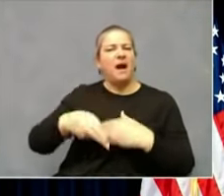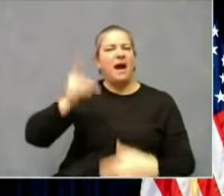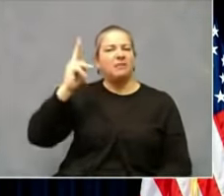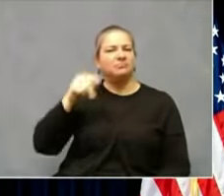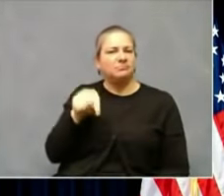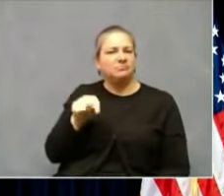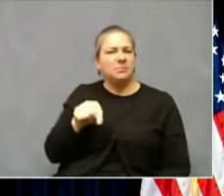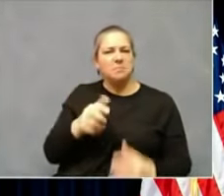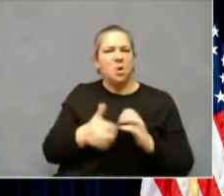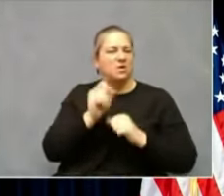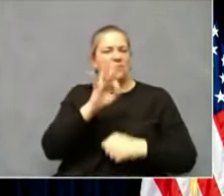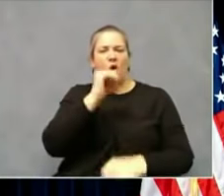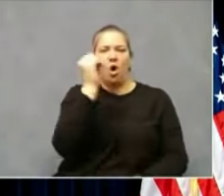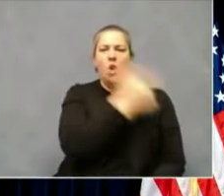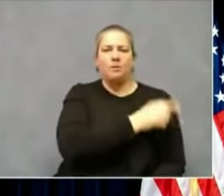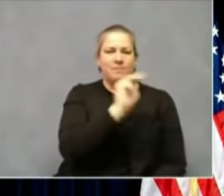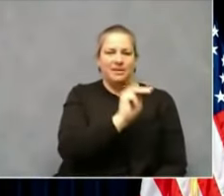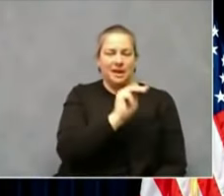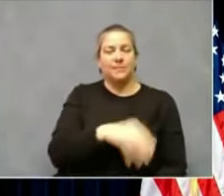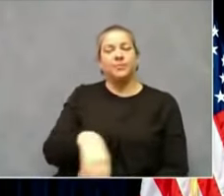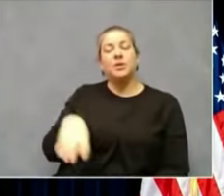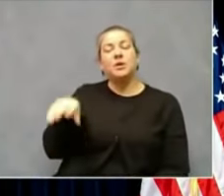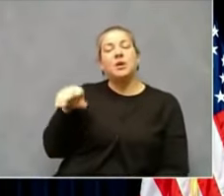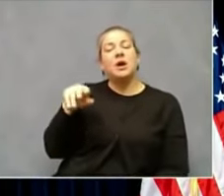160,232.